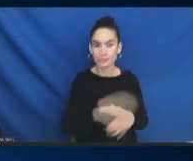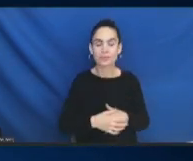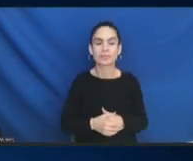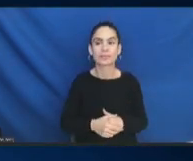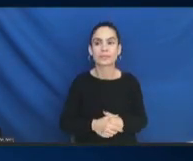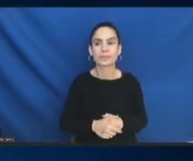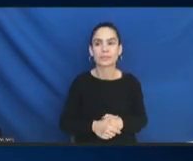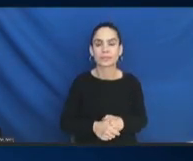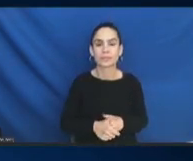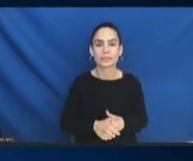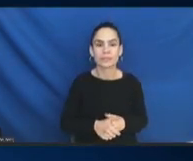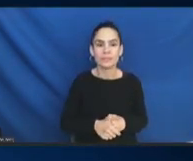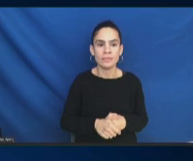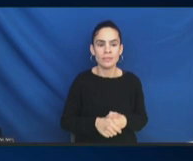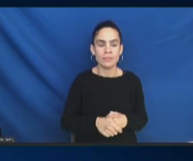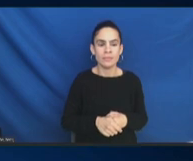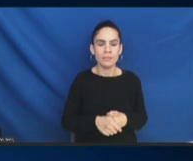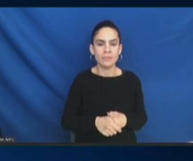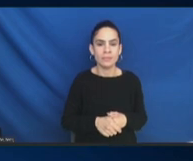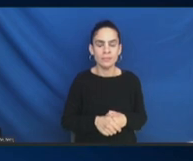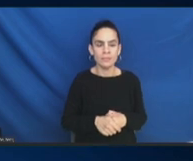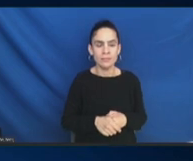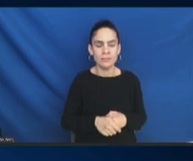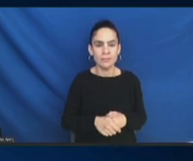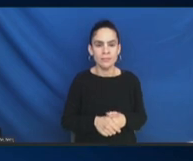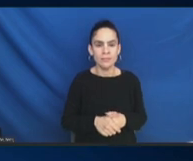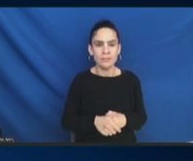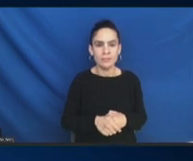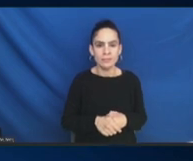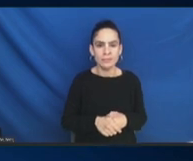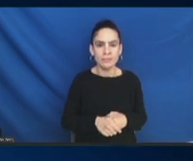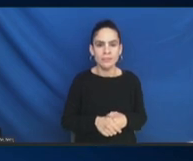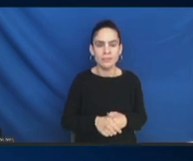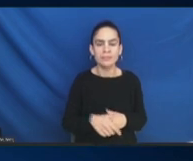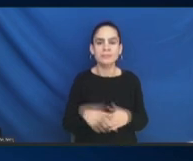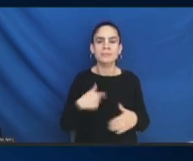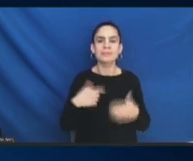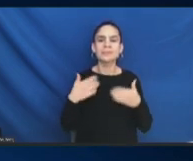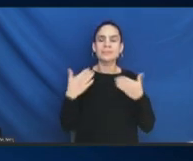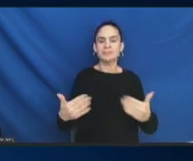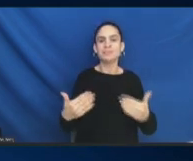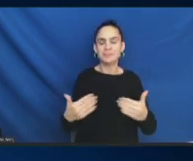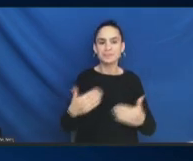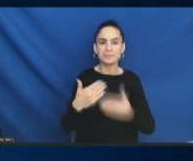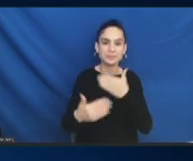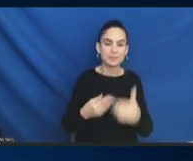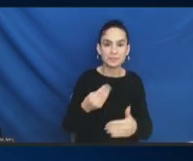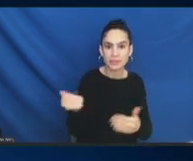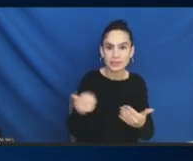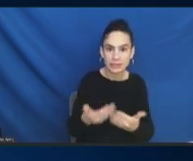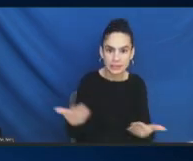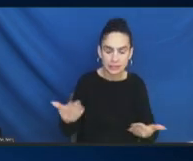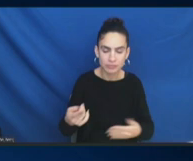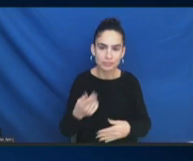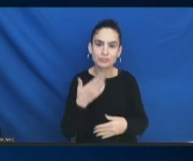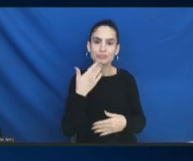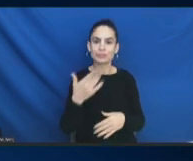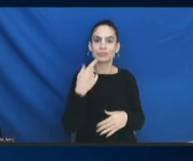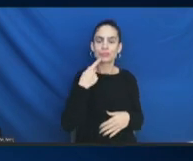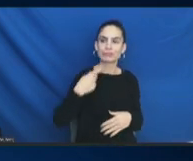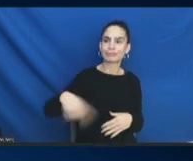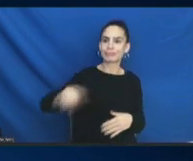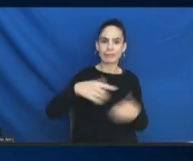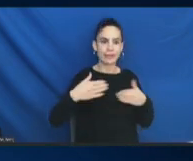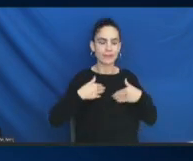So, just as we move forward, a few things to keep in mind. I think it would be good for each of the subcommittee, for the chairs to,